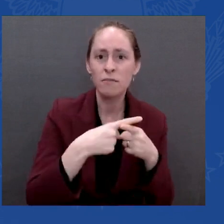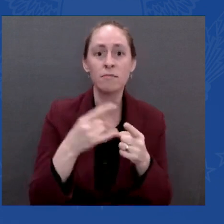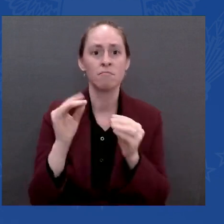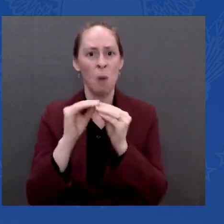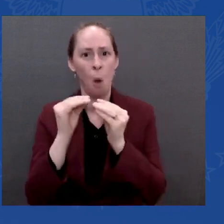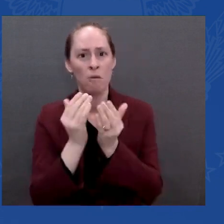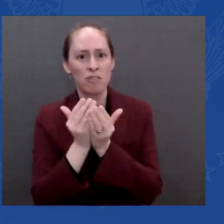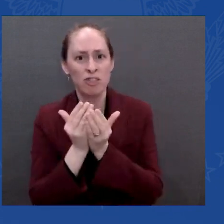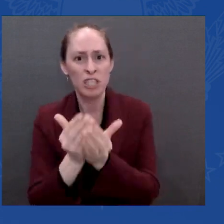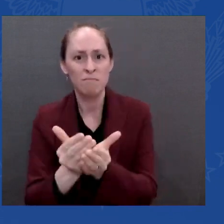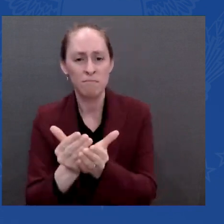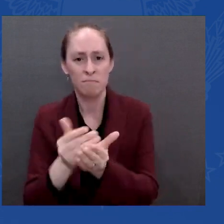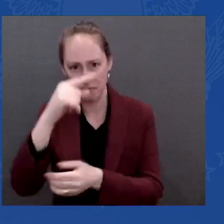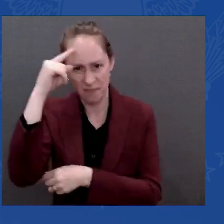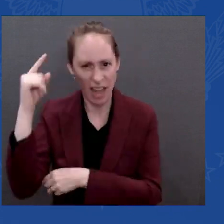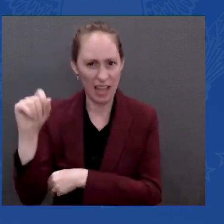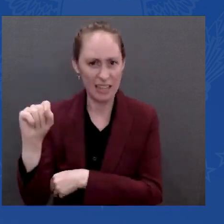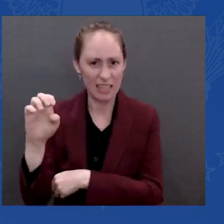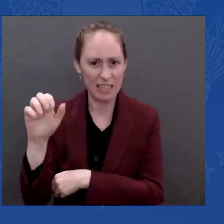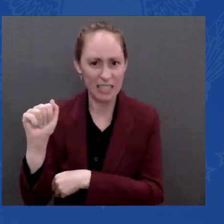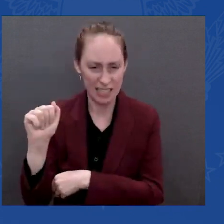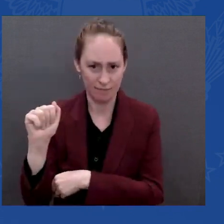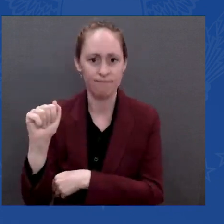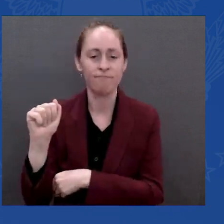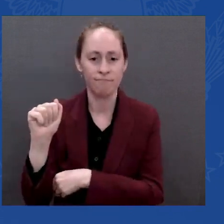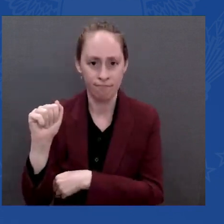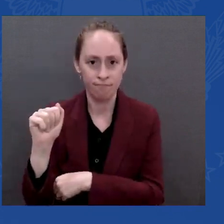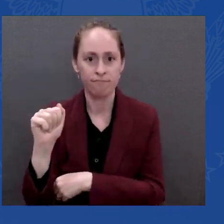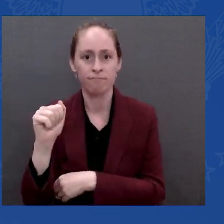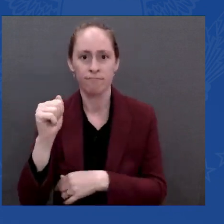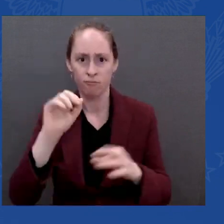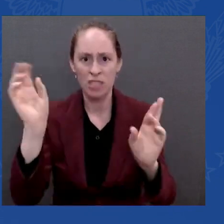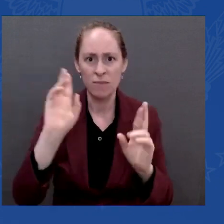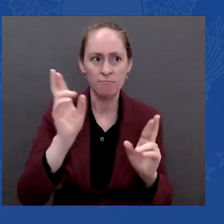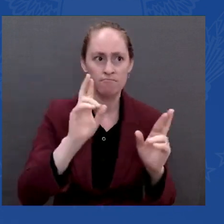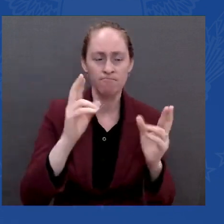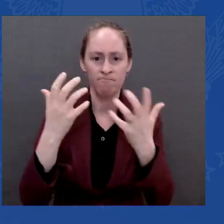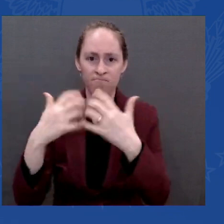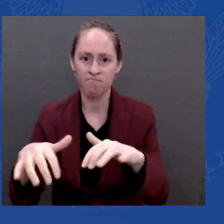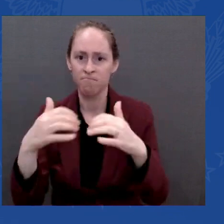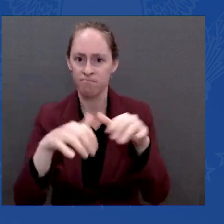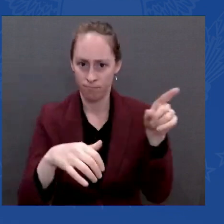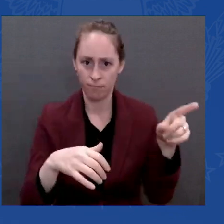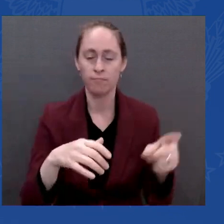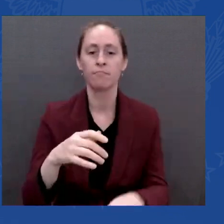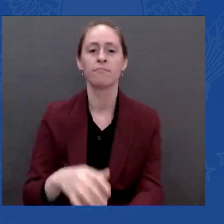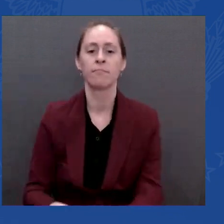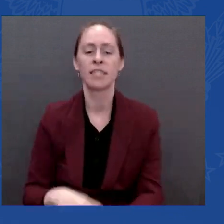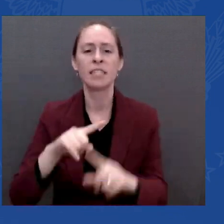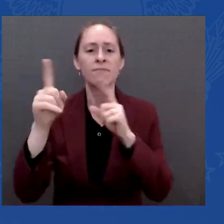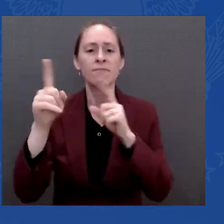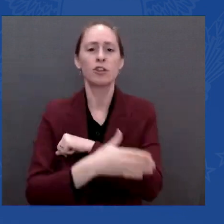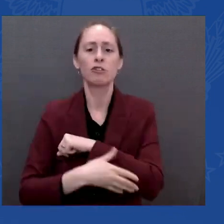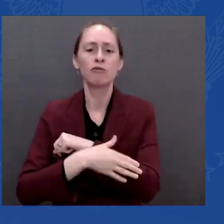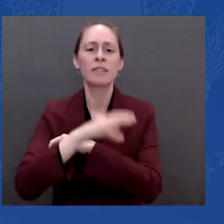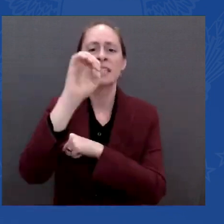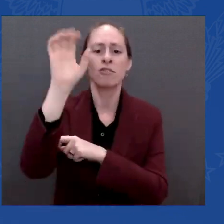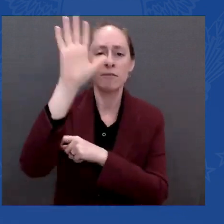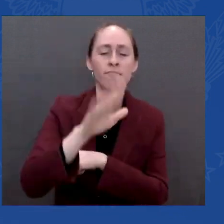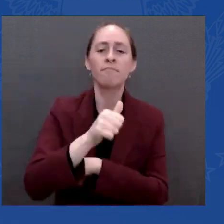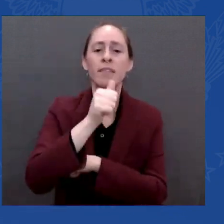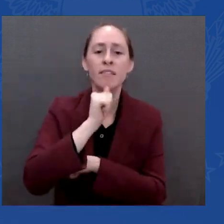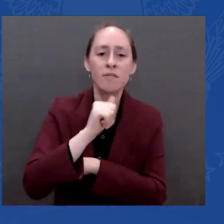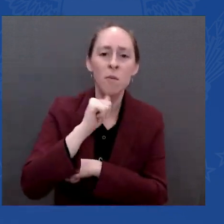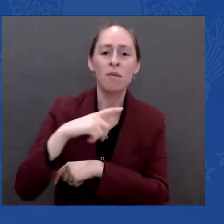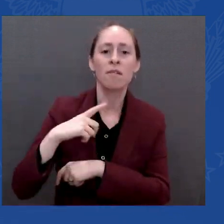Latvia, Lithuania, Poland, and Romania. Our allies have also been stepping up, adding the other